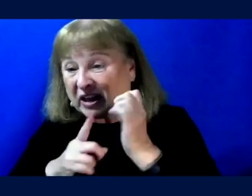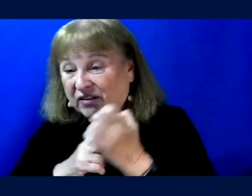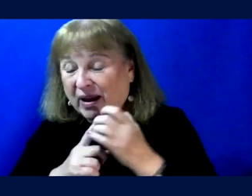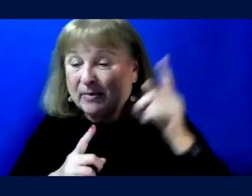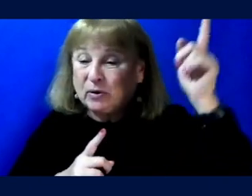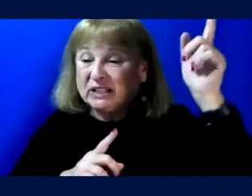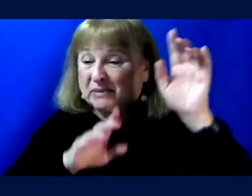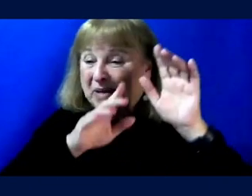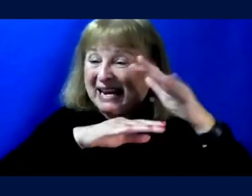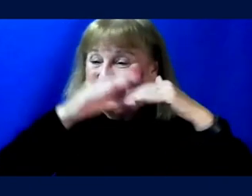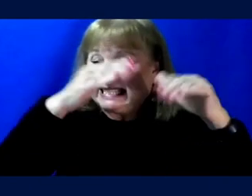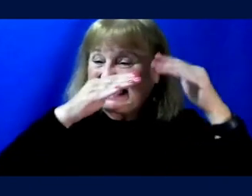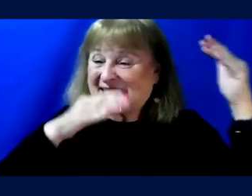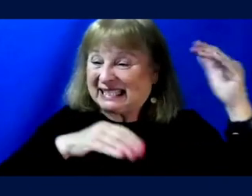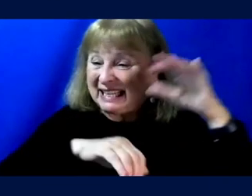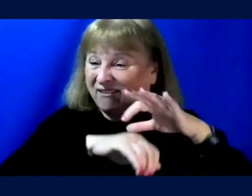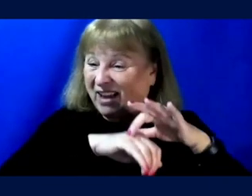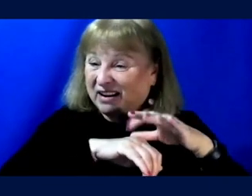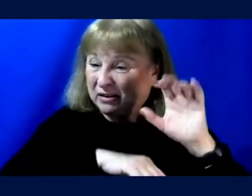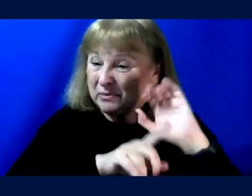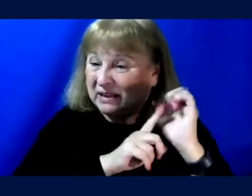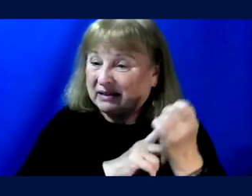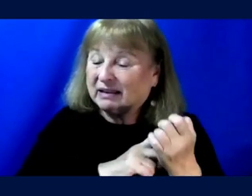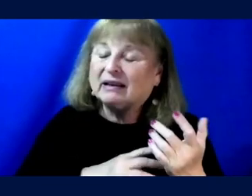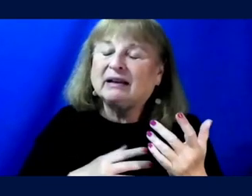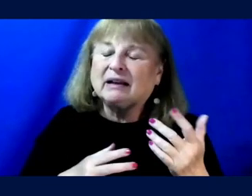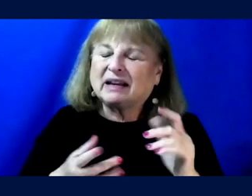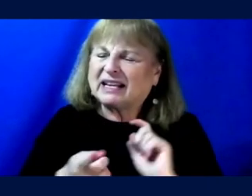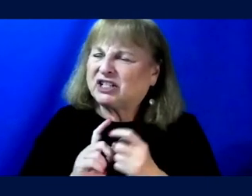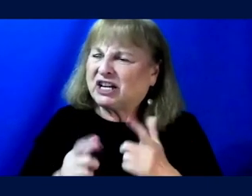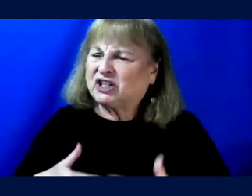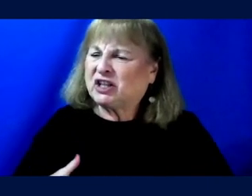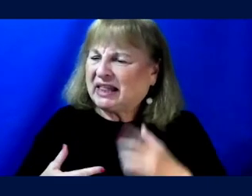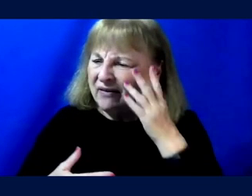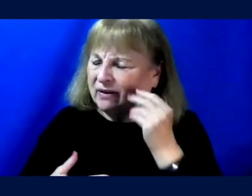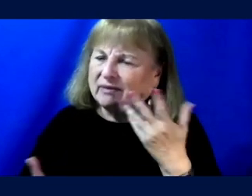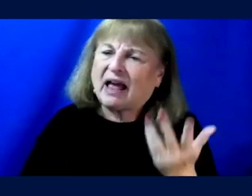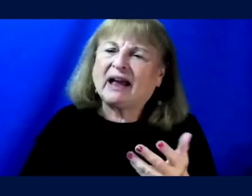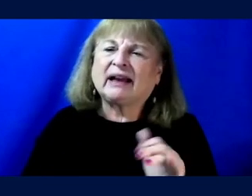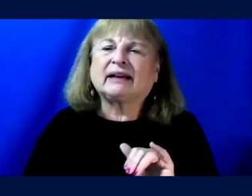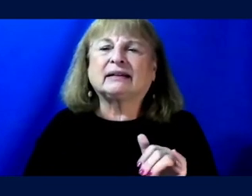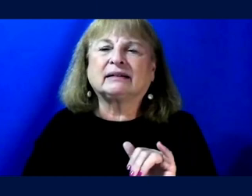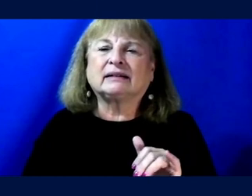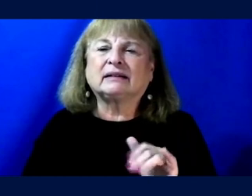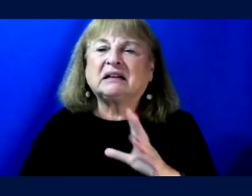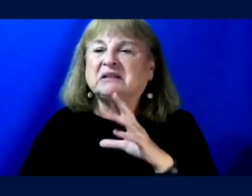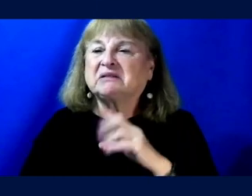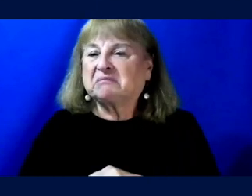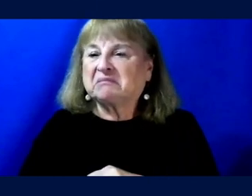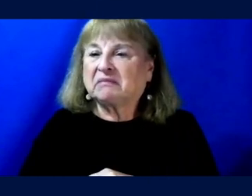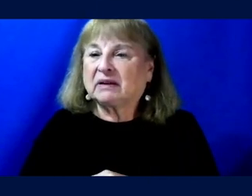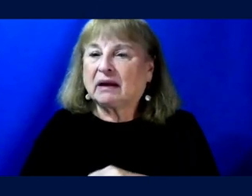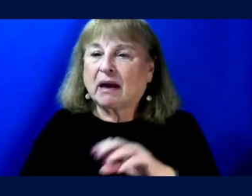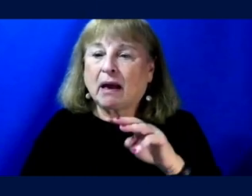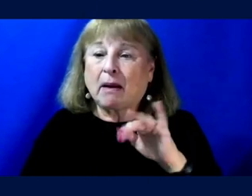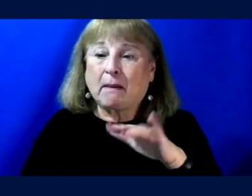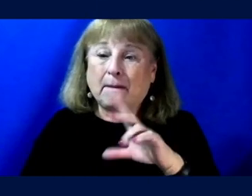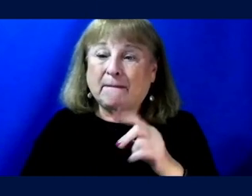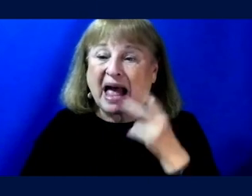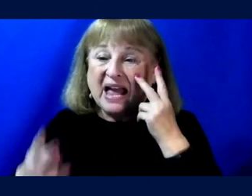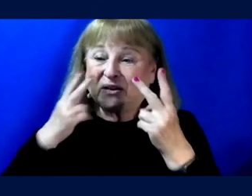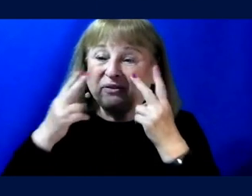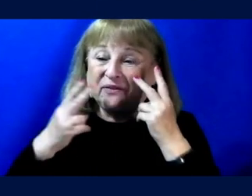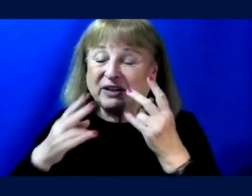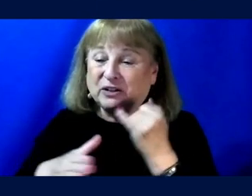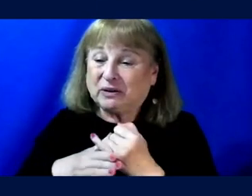flight environment, but things that can still change the lived experience? And so this is thing, these are things that include mild visual impairment,